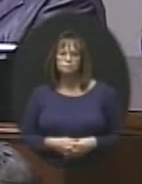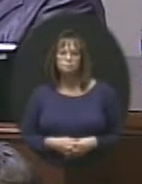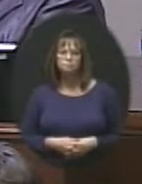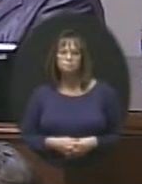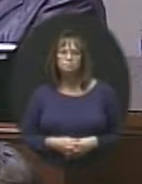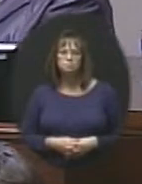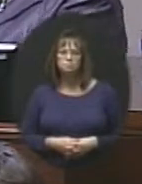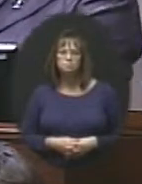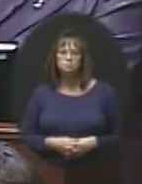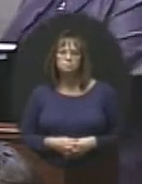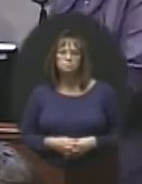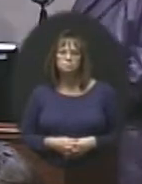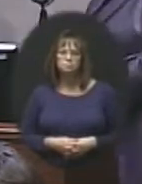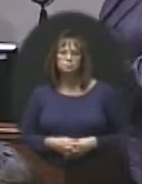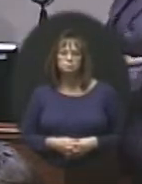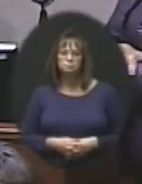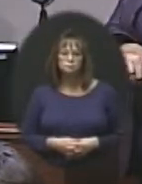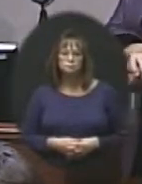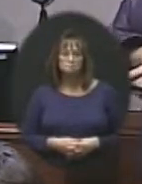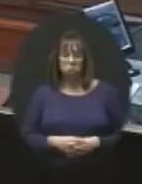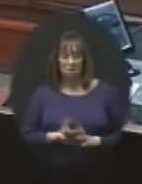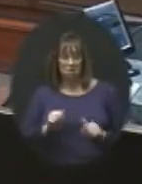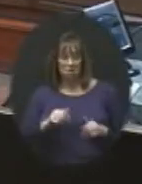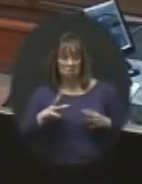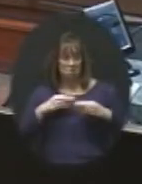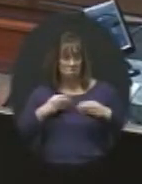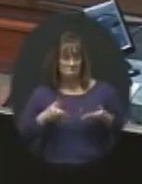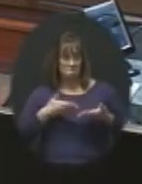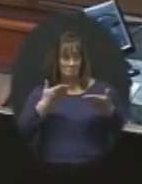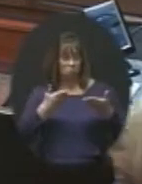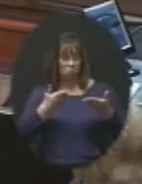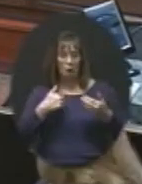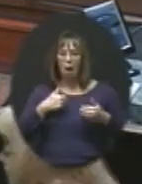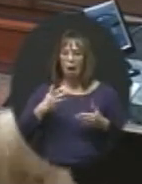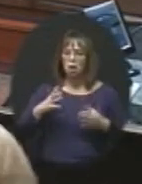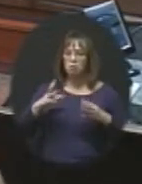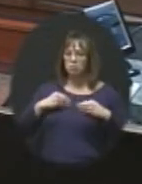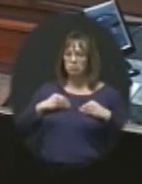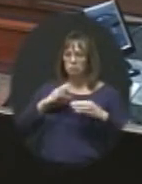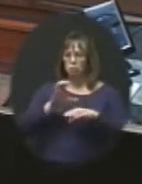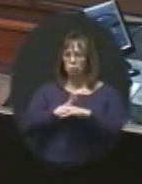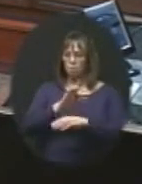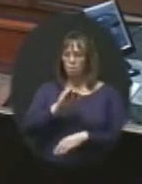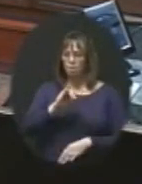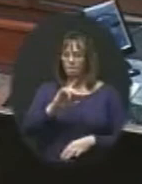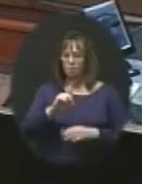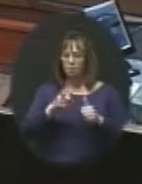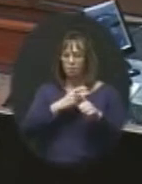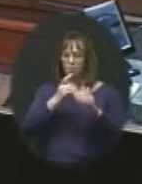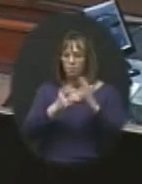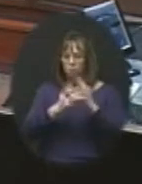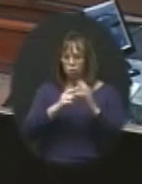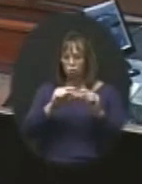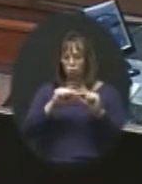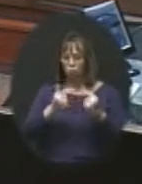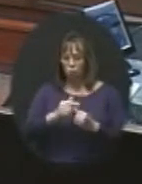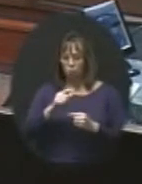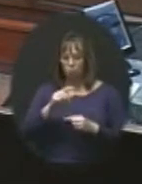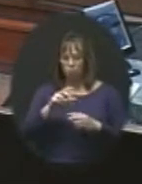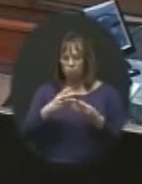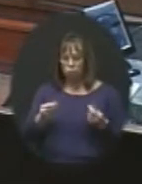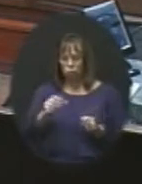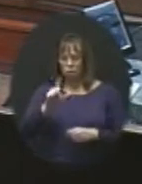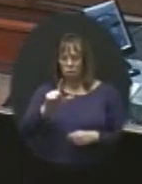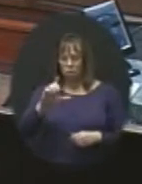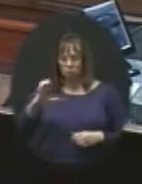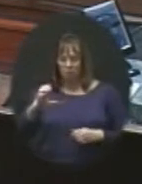All right. I would entertain a motion then. Well, I move to accept the computer bid from Technology Group Solutions LLC in